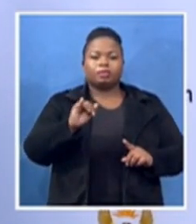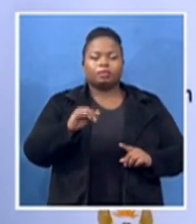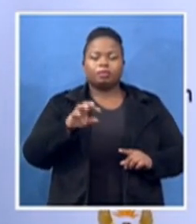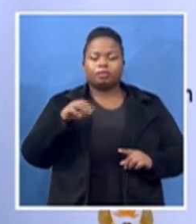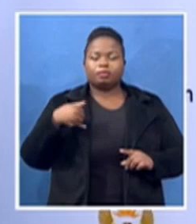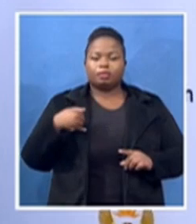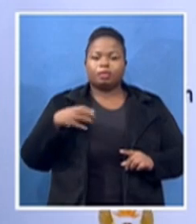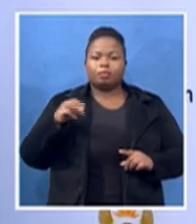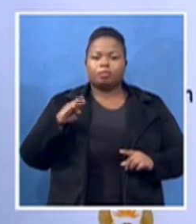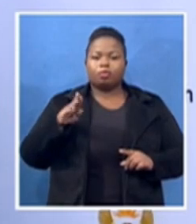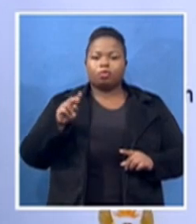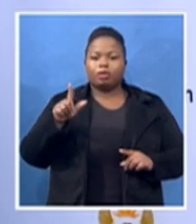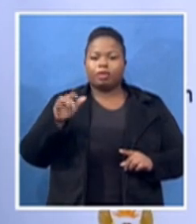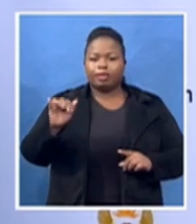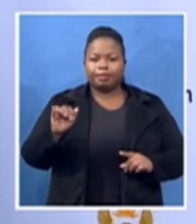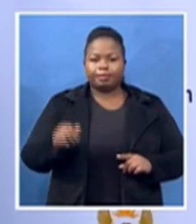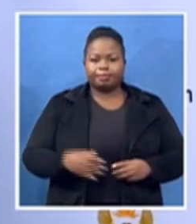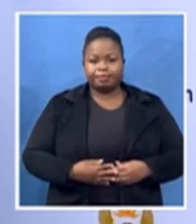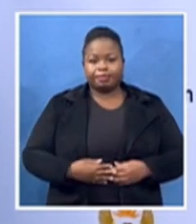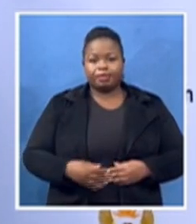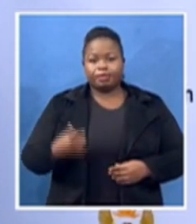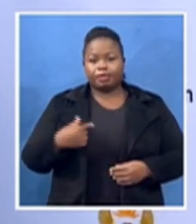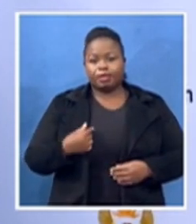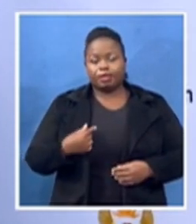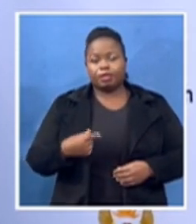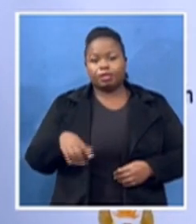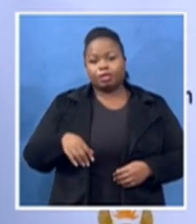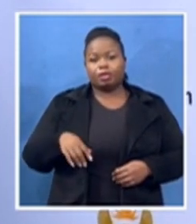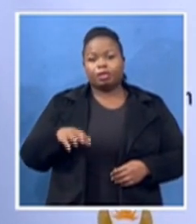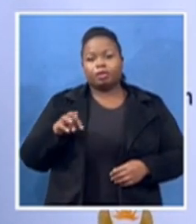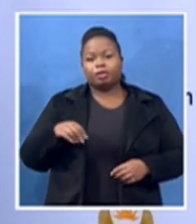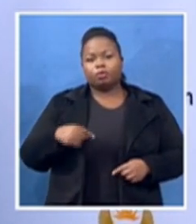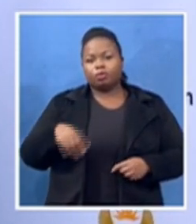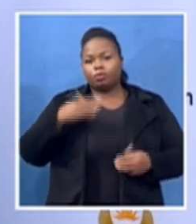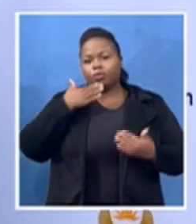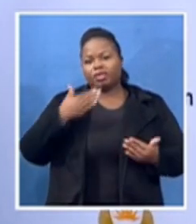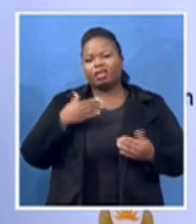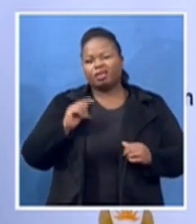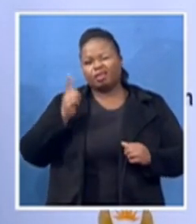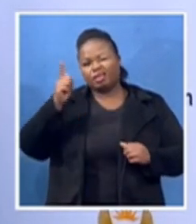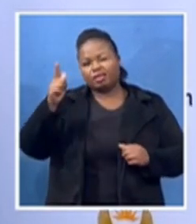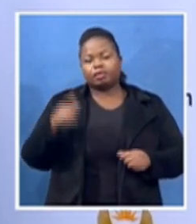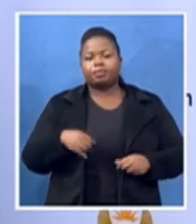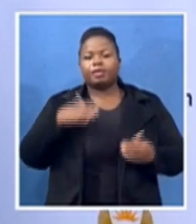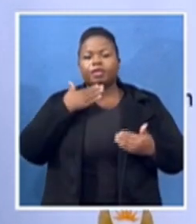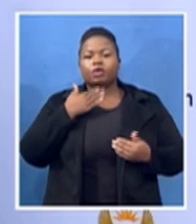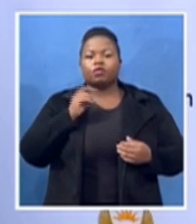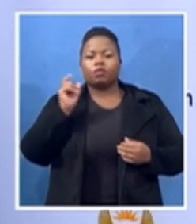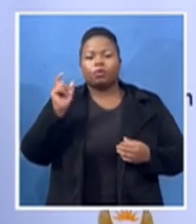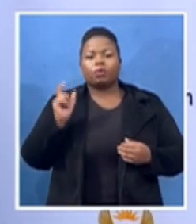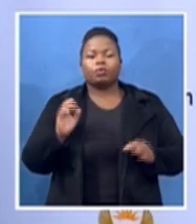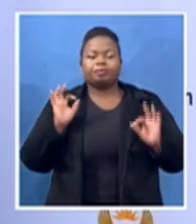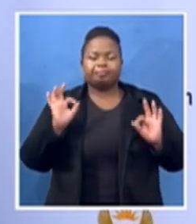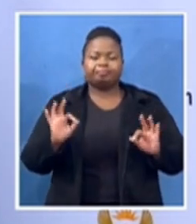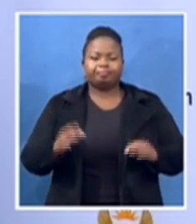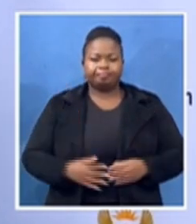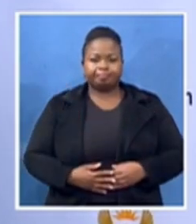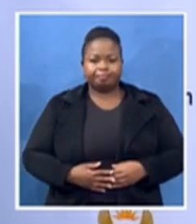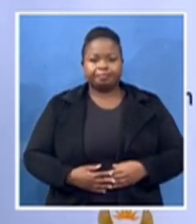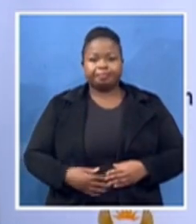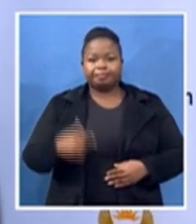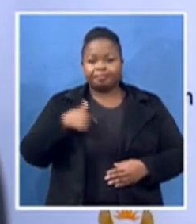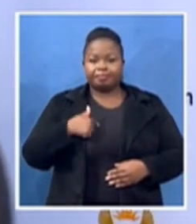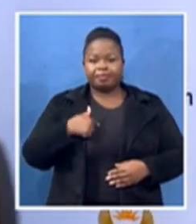appropriate time thanks for those wonderful words uh mine is just to call speakers to the podium